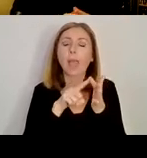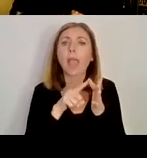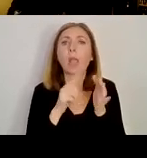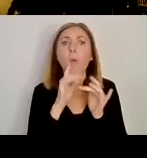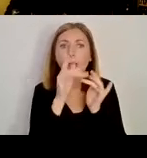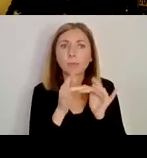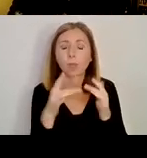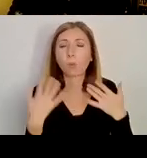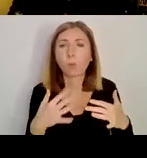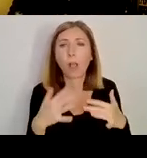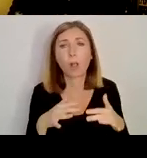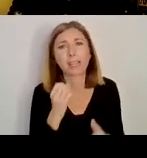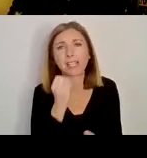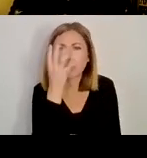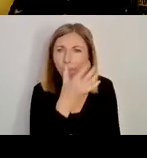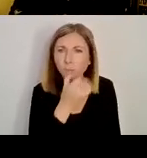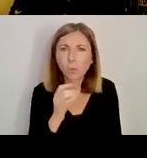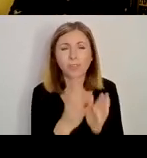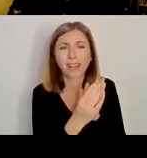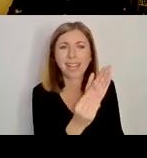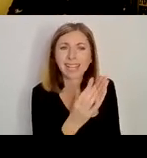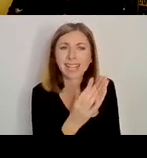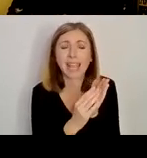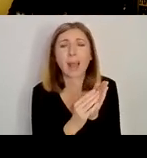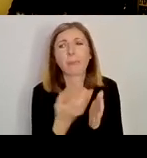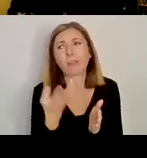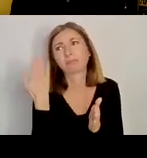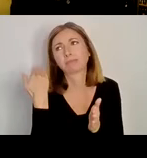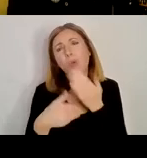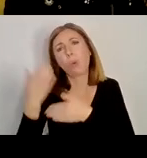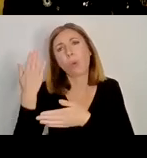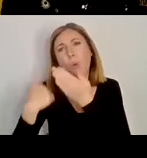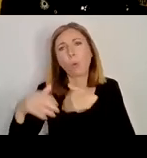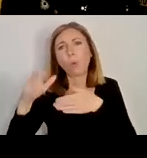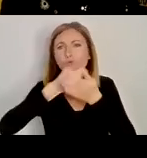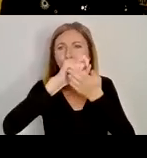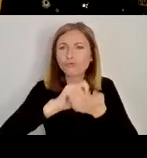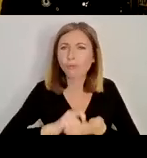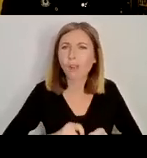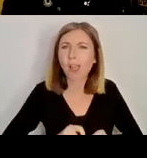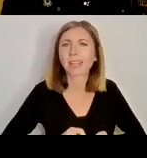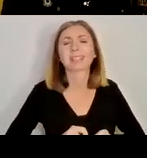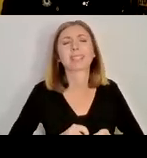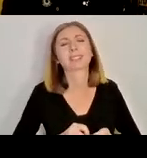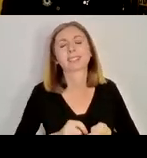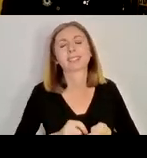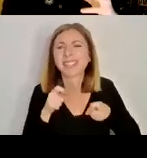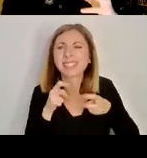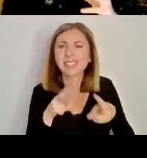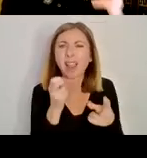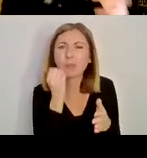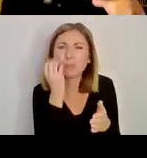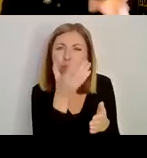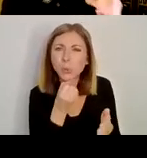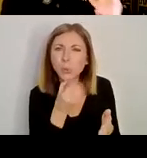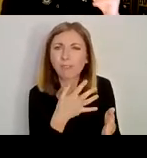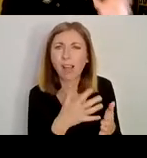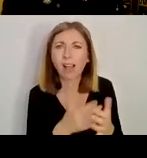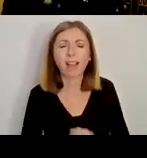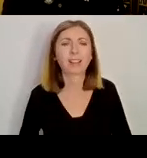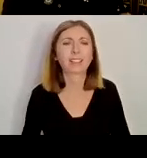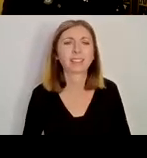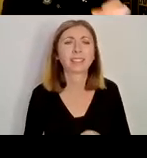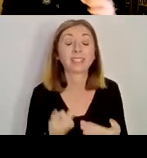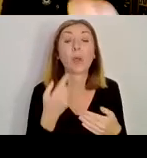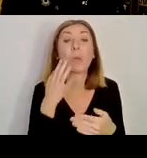example of calligraphy as well. It's such a valuable document. But one of the things that I did is once I sort of began to see